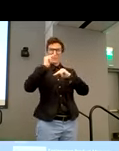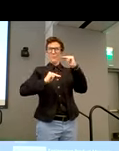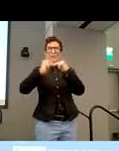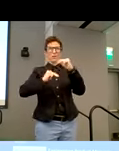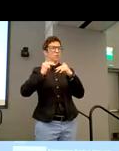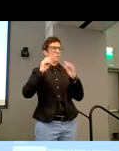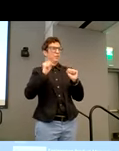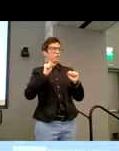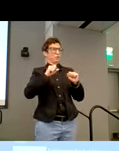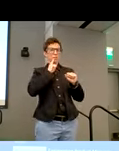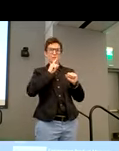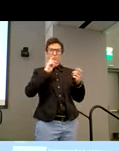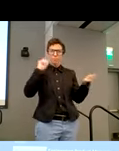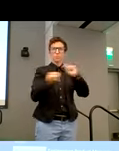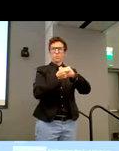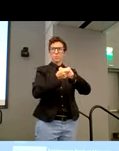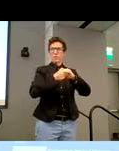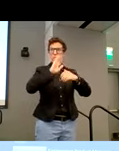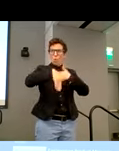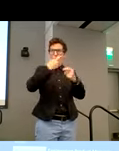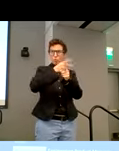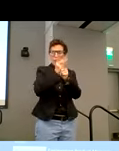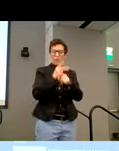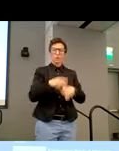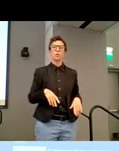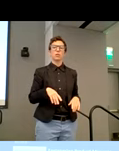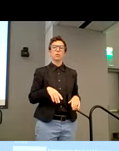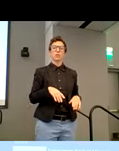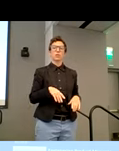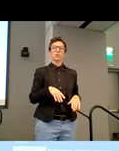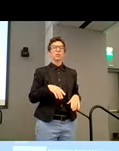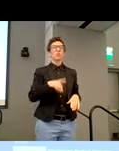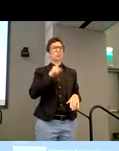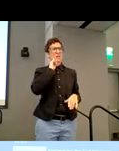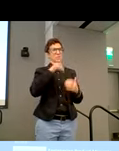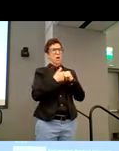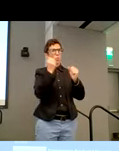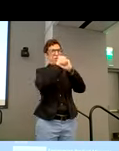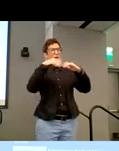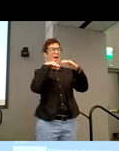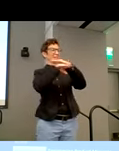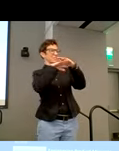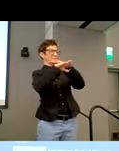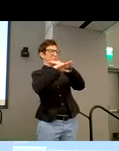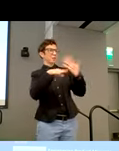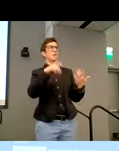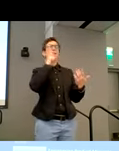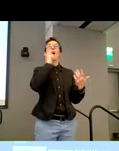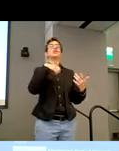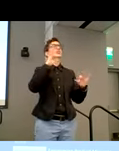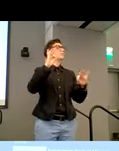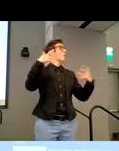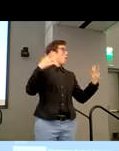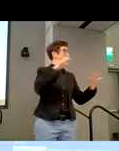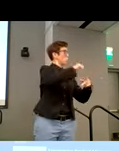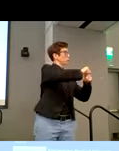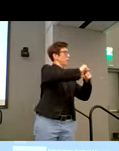Zoom and our entire development process. Then to continually think about accessibility so that it's just not, you a checklist at the end, right? It's something